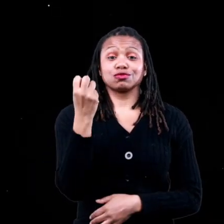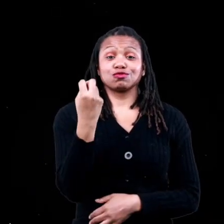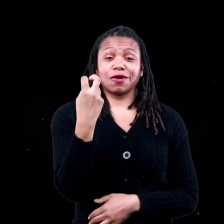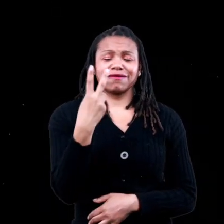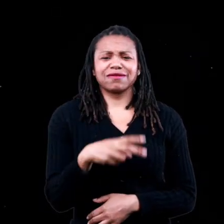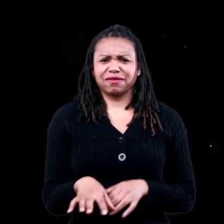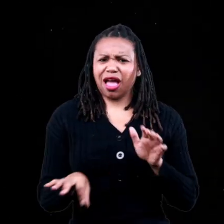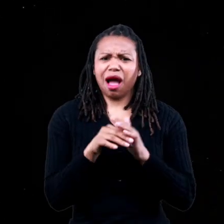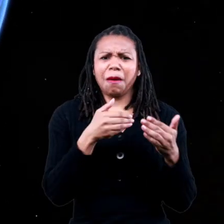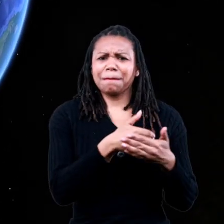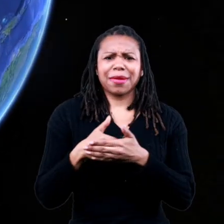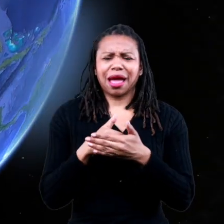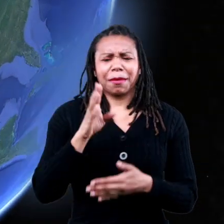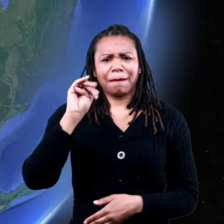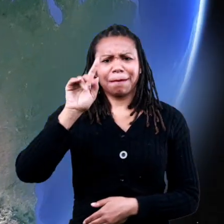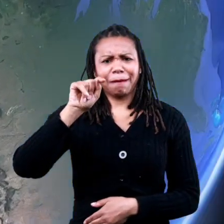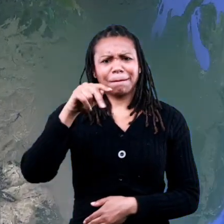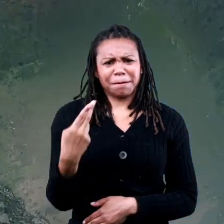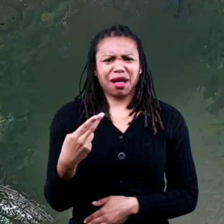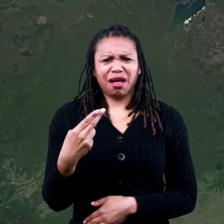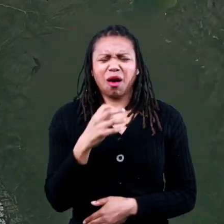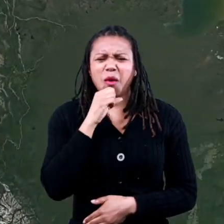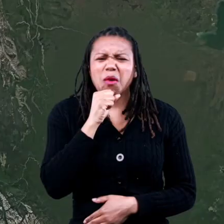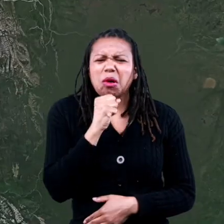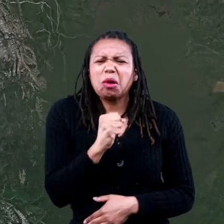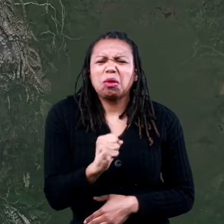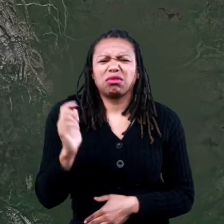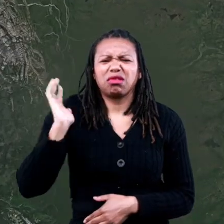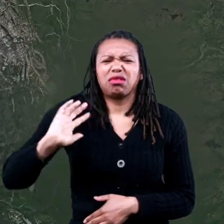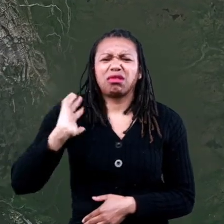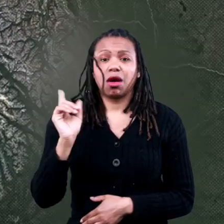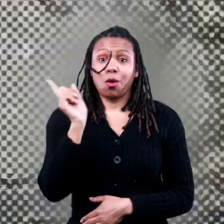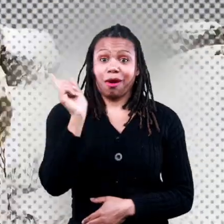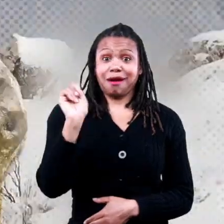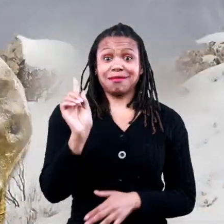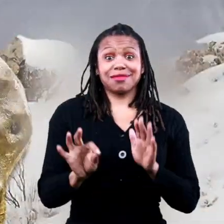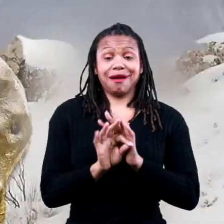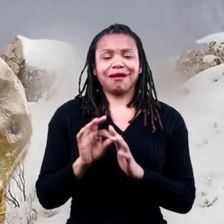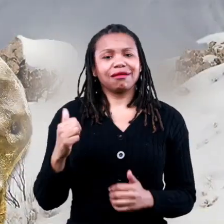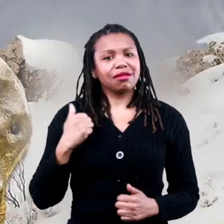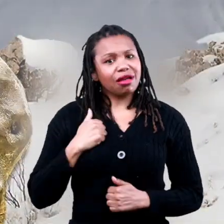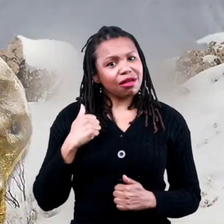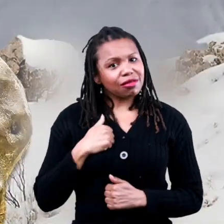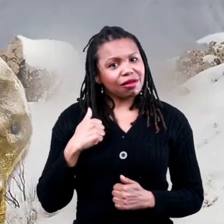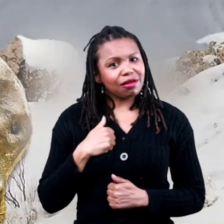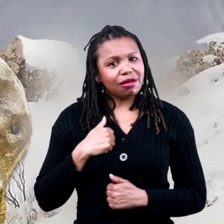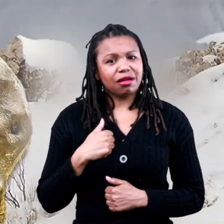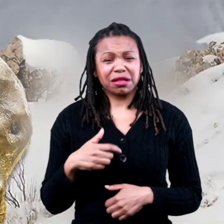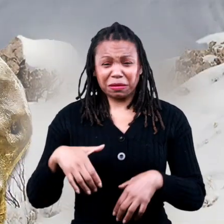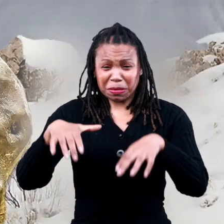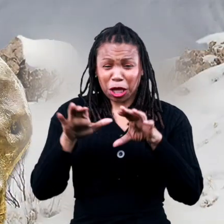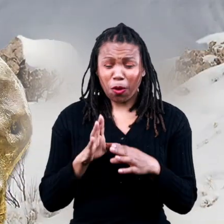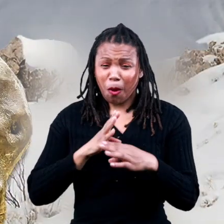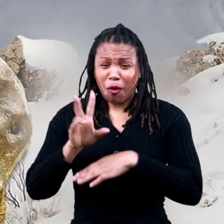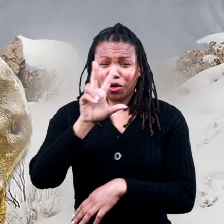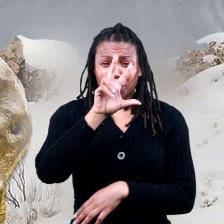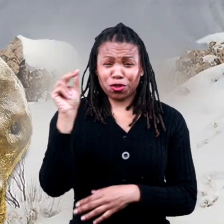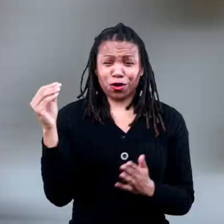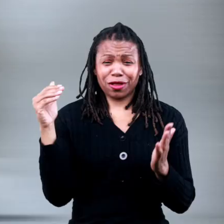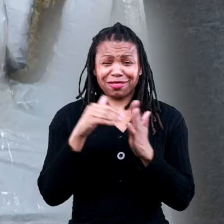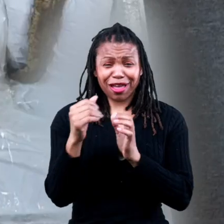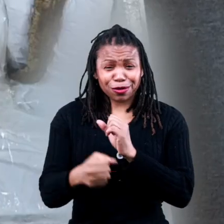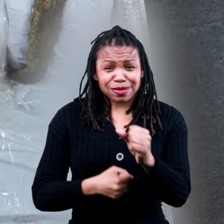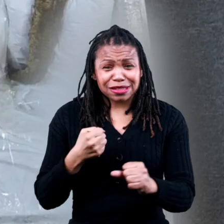and in 2022 a mummified baby mammoth was discovered in canada after being